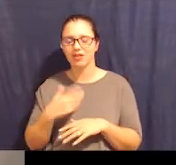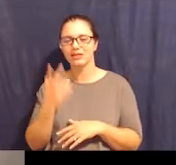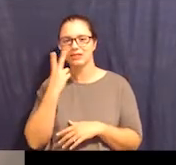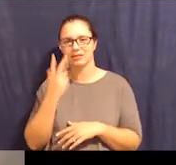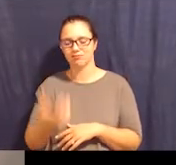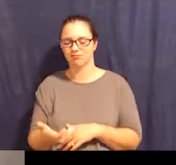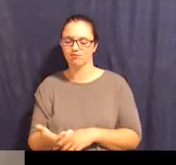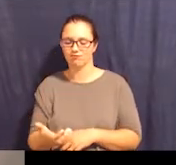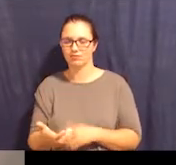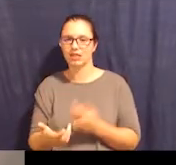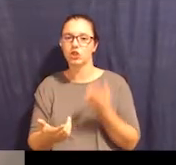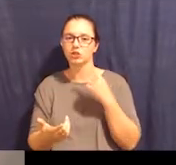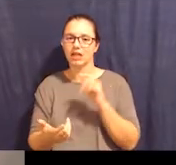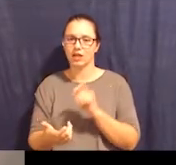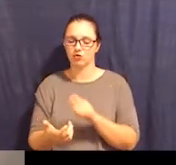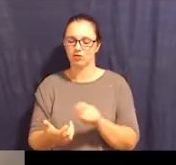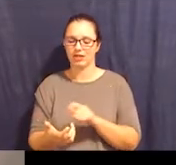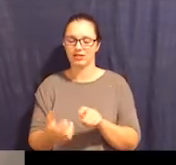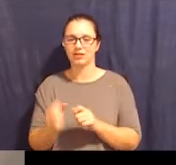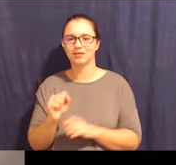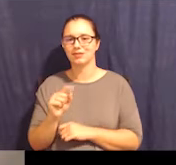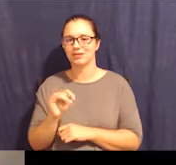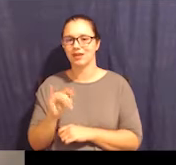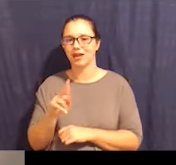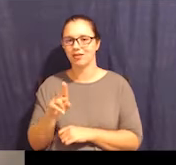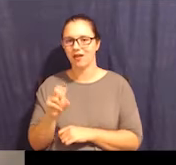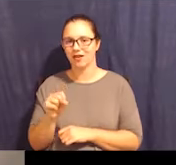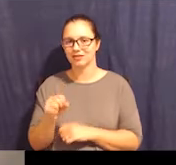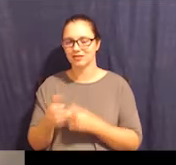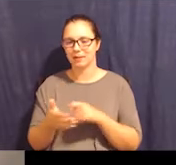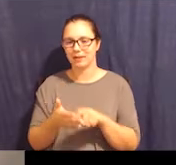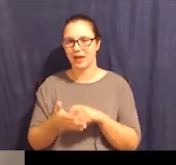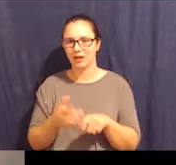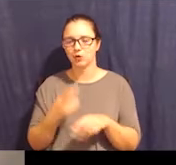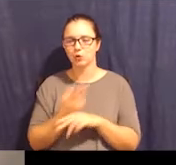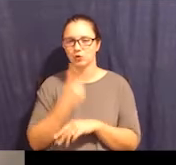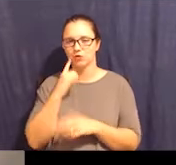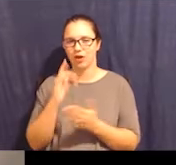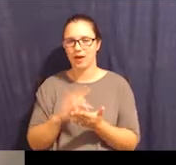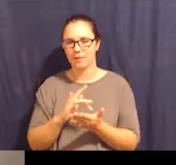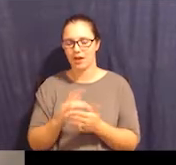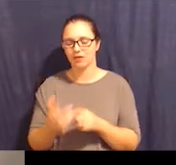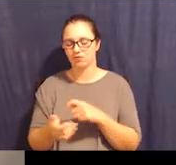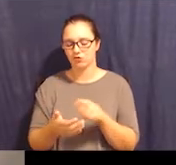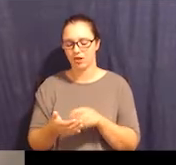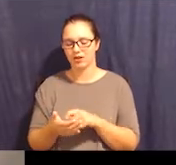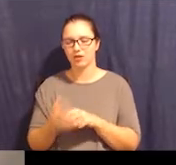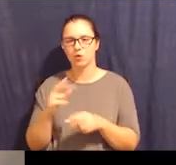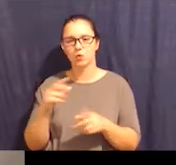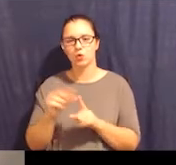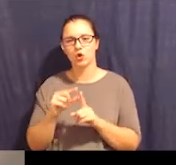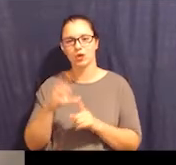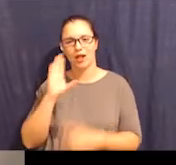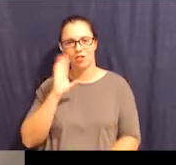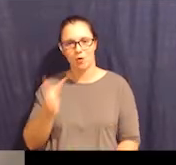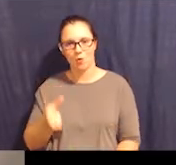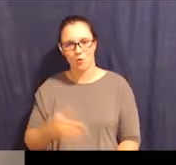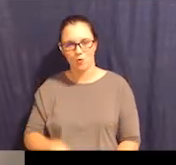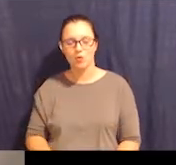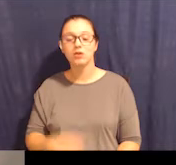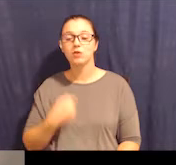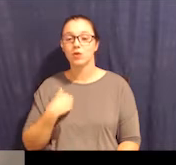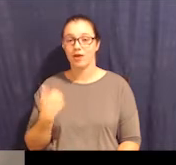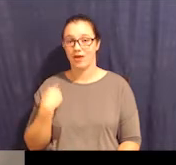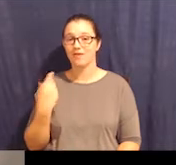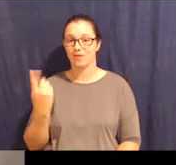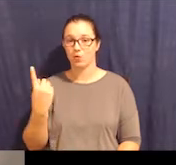that you use on an iPad, the words, hello. So I have a client actually who communicates with me and by writing on her